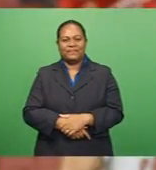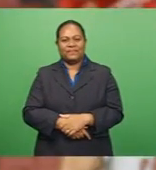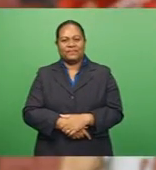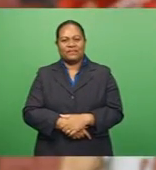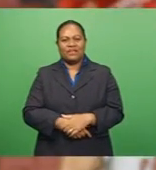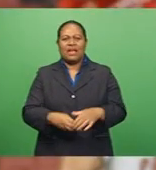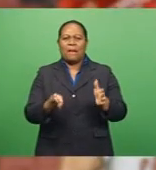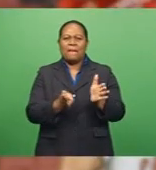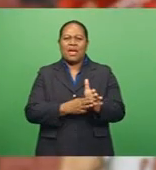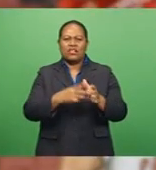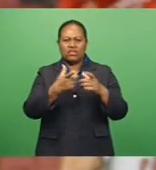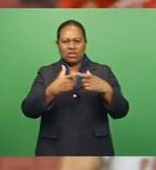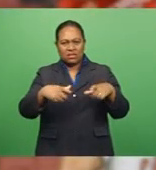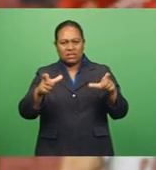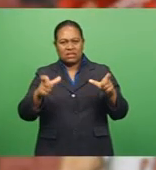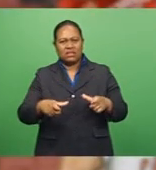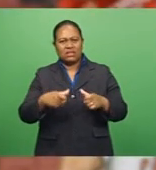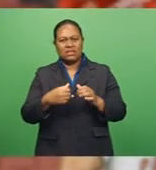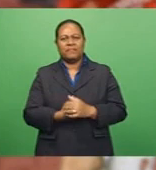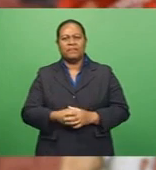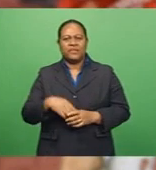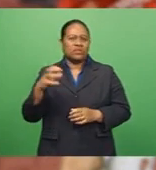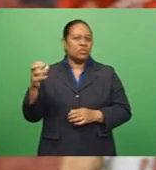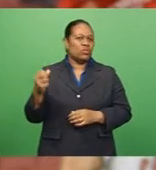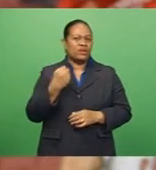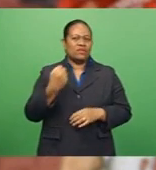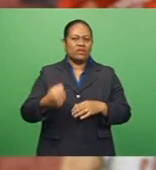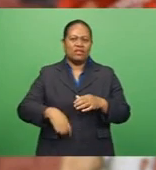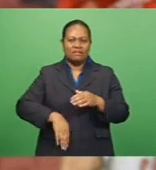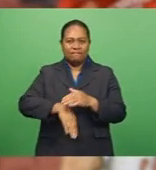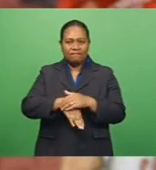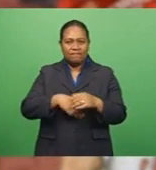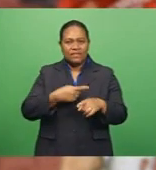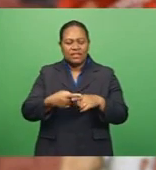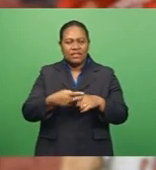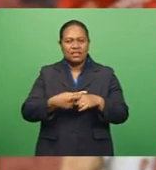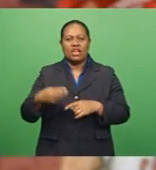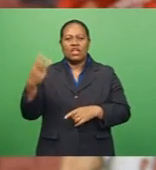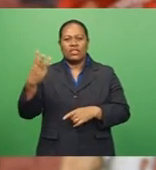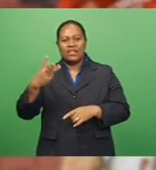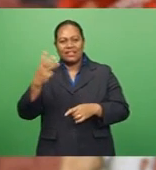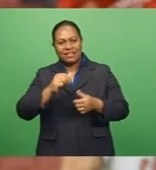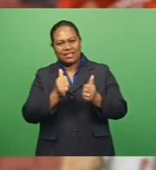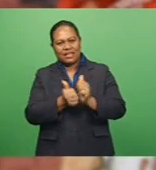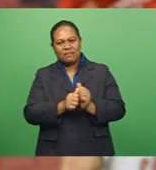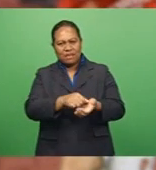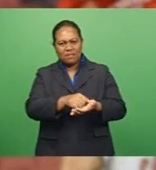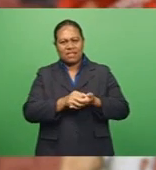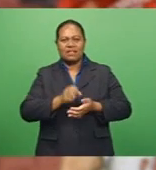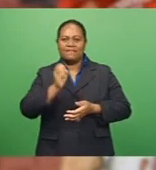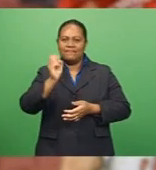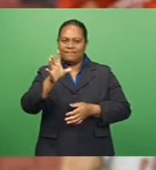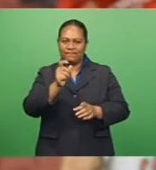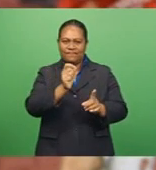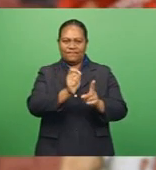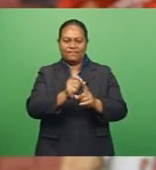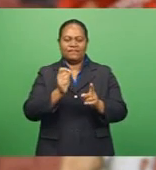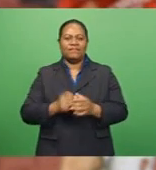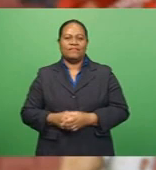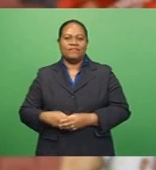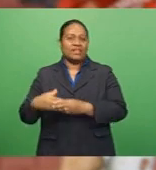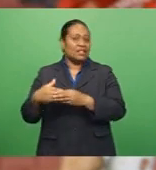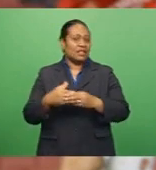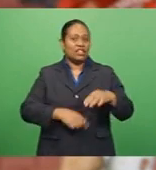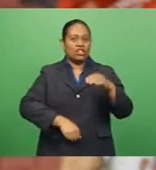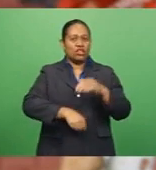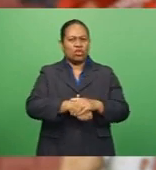Manchester City stretched its winning run in the English Premier League to 13 games and maintains its 10-point lead at the top after